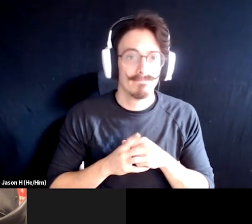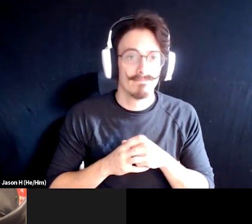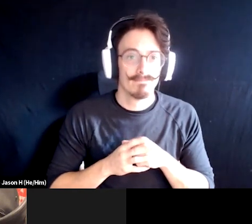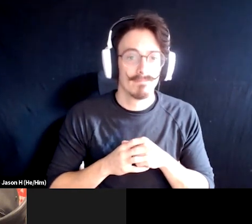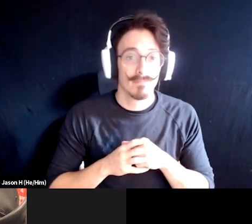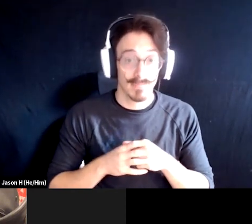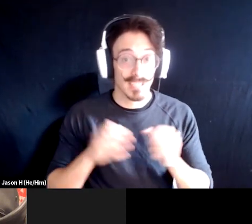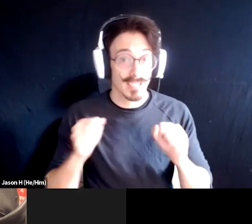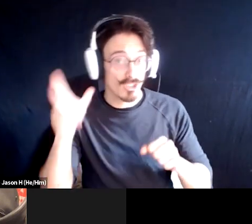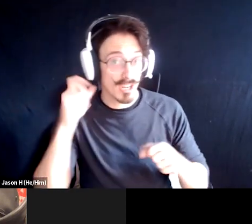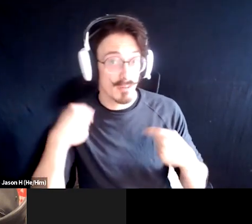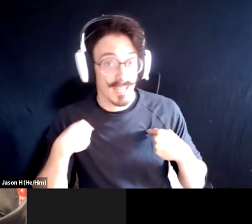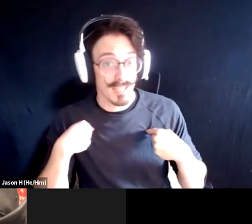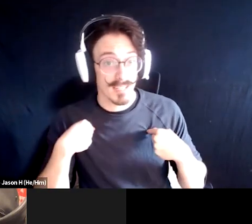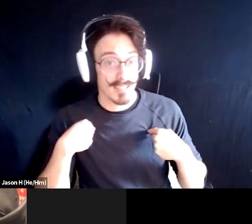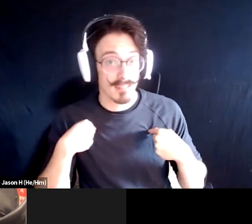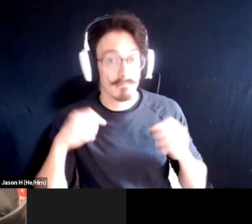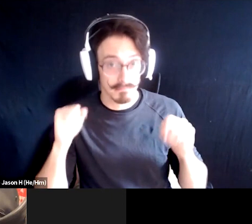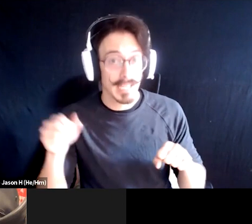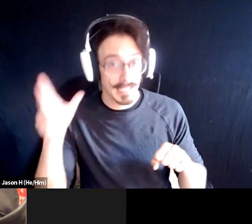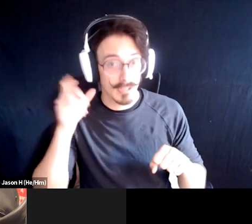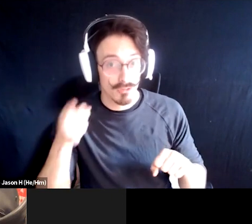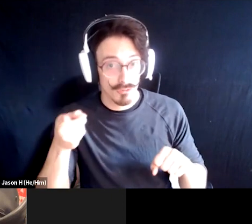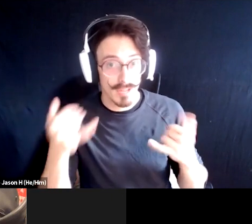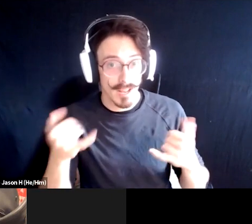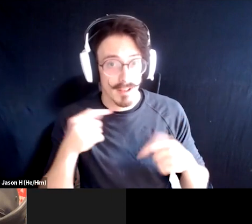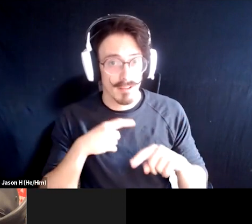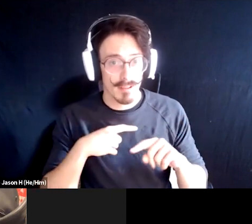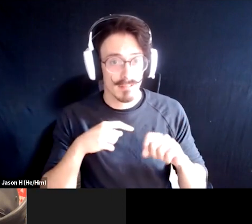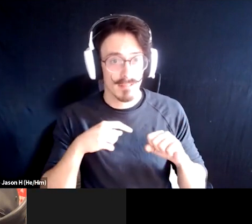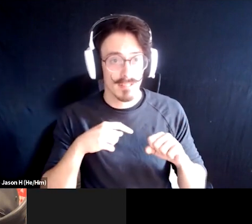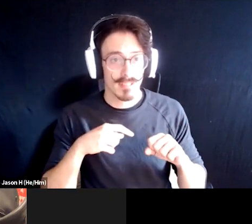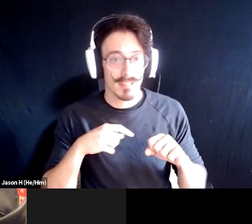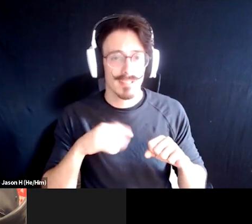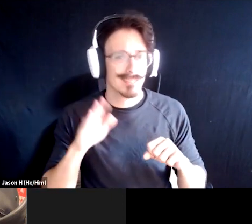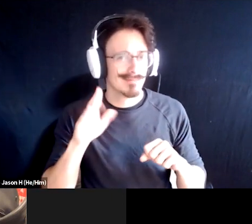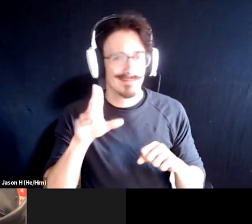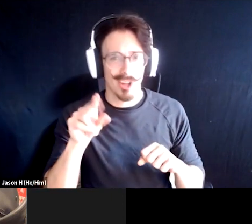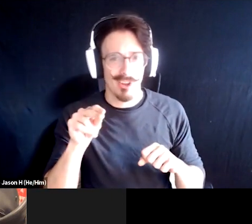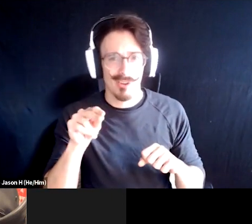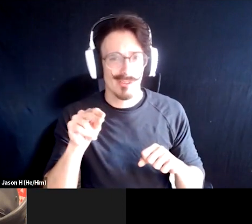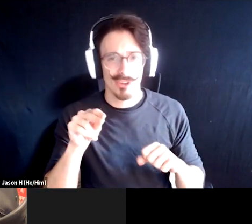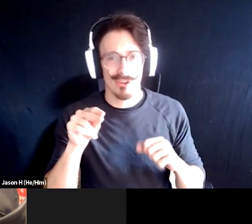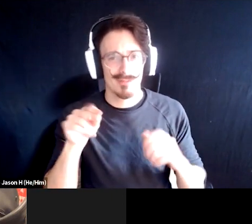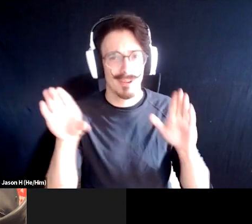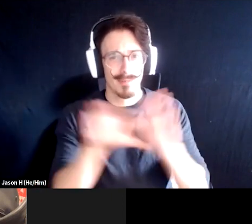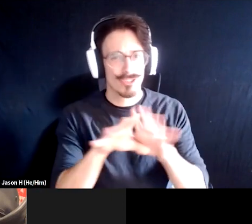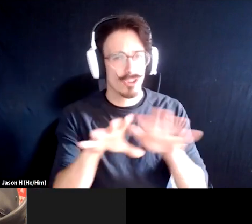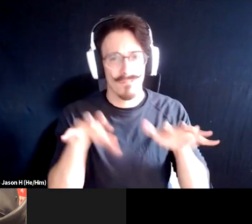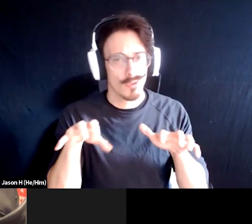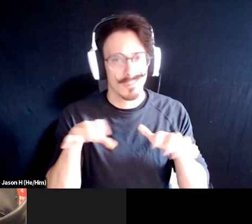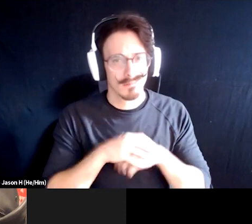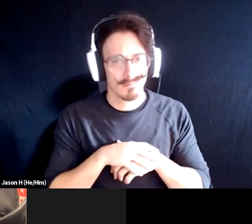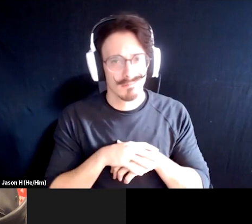All right, can you hear me? Yes, now I can hear you. But I can't. you see me? No, now we can't see you. You can't see me.